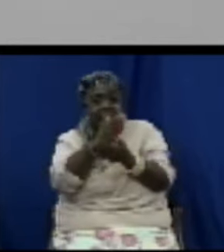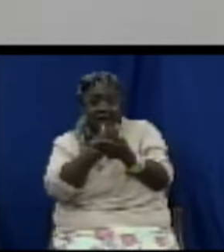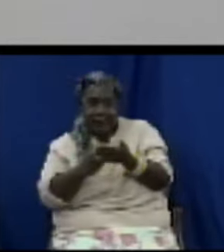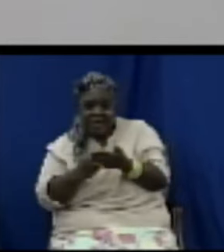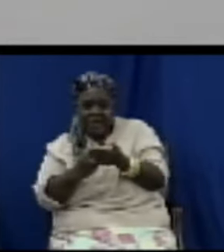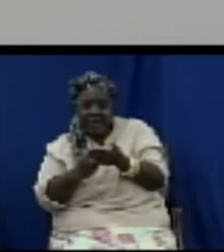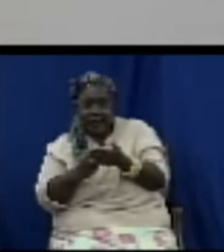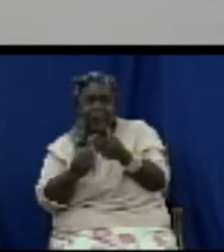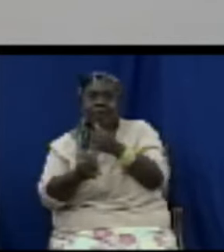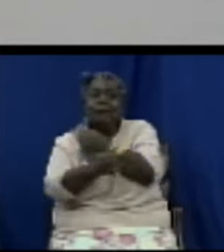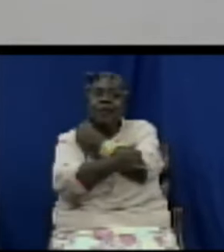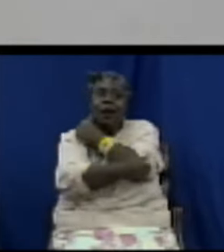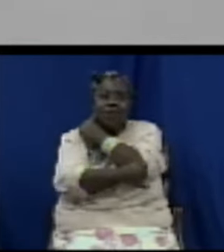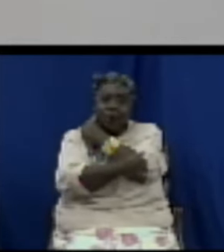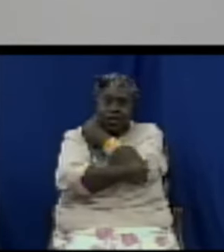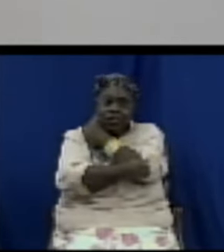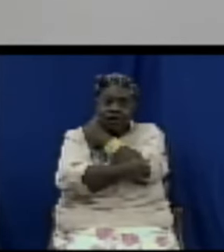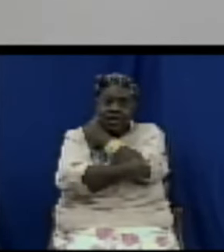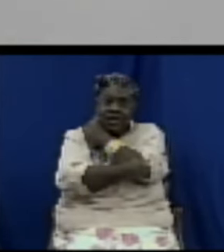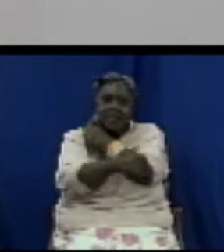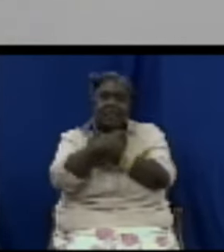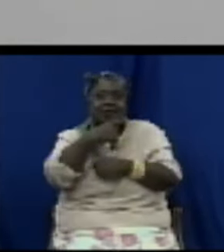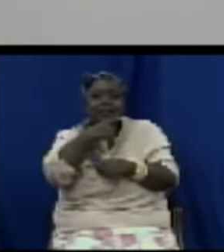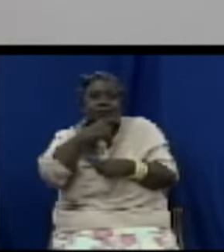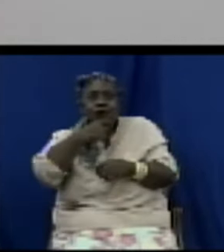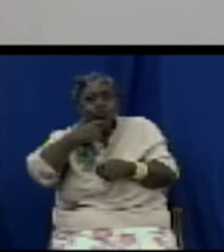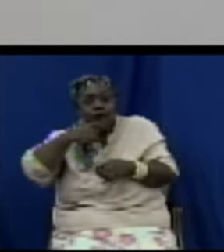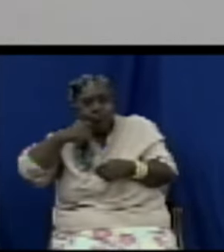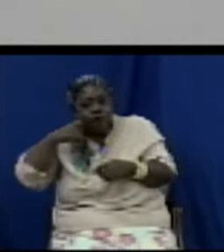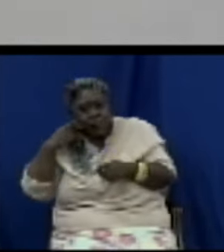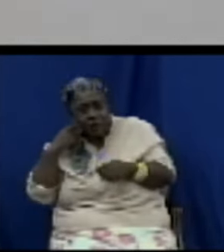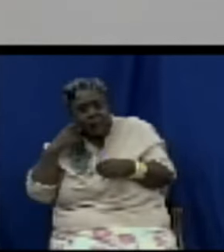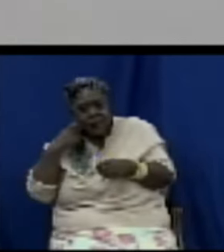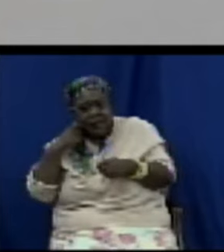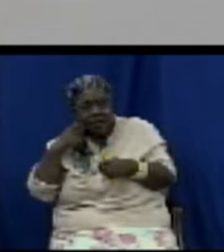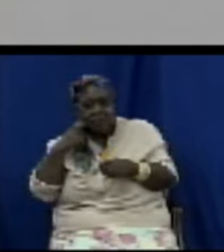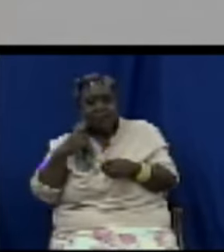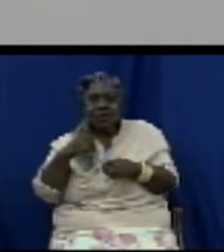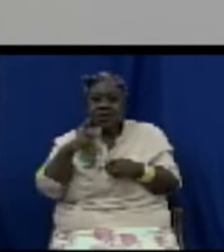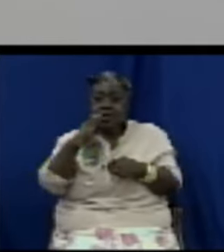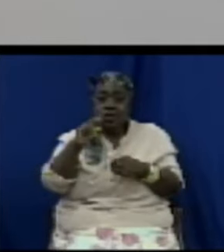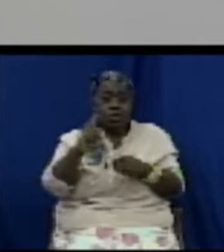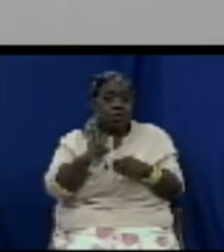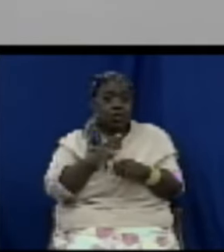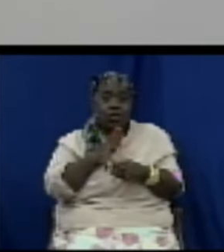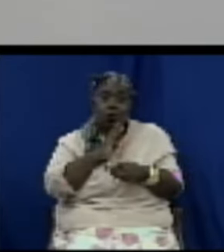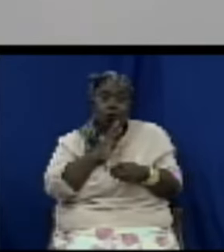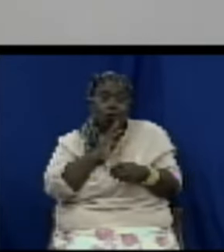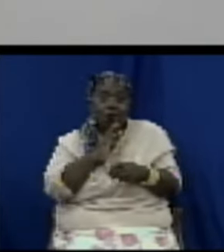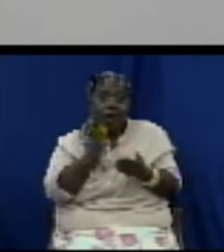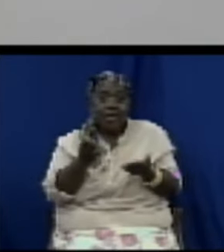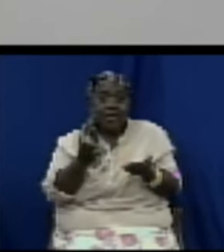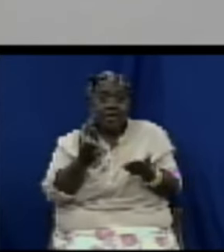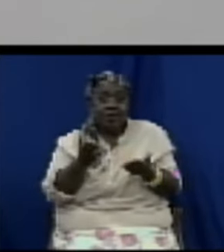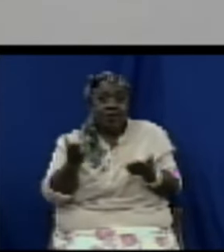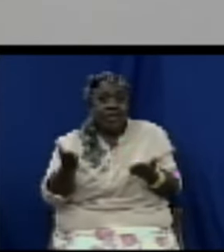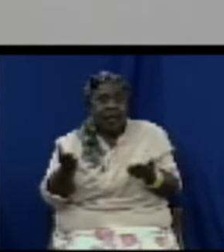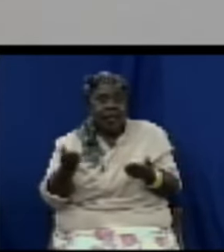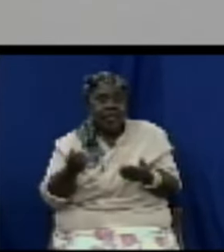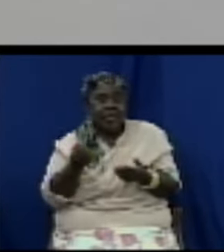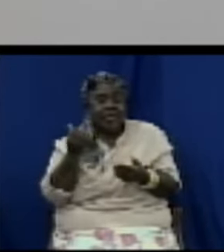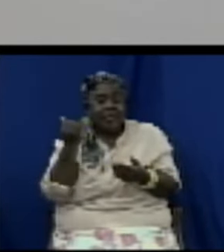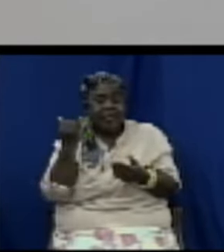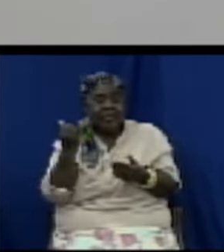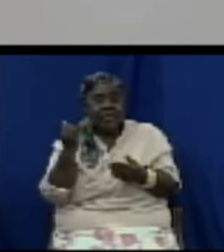if there is a drought if there is a problem if there is a crop failure as was experienced just recently in India where they